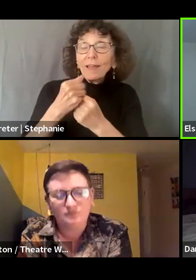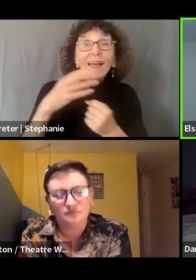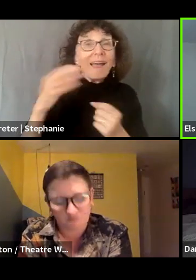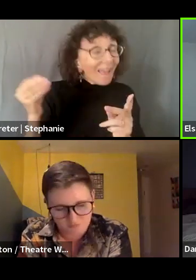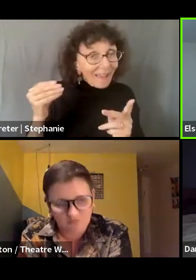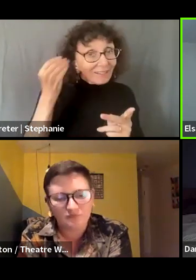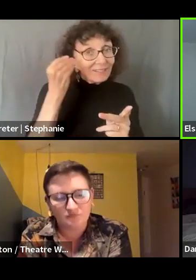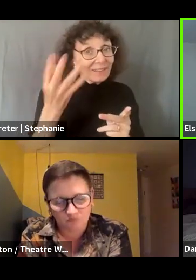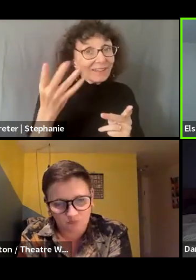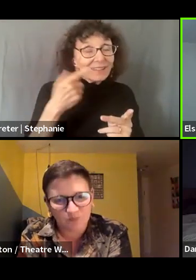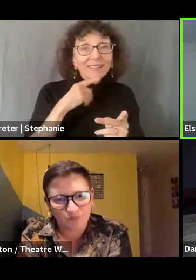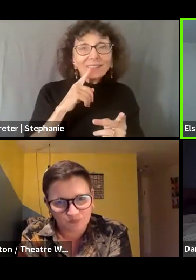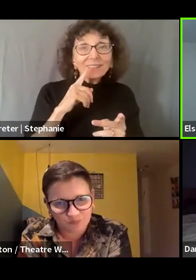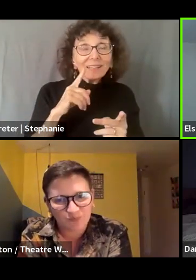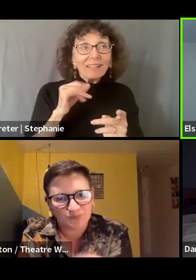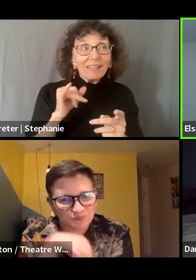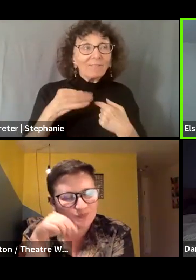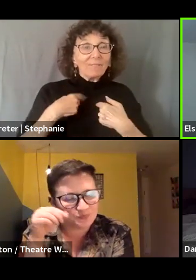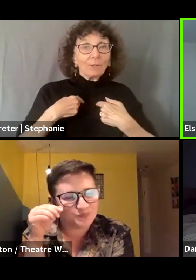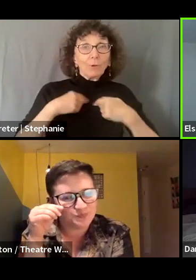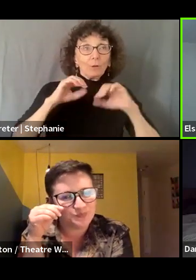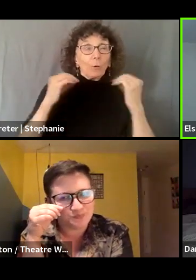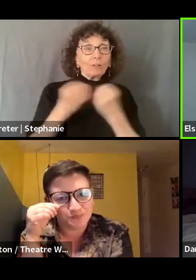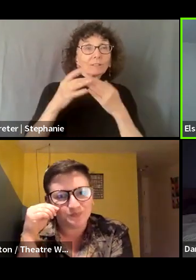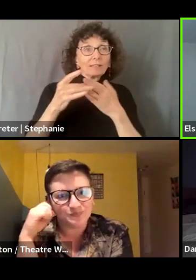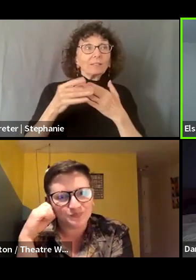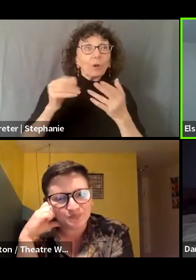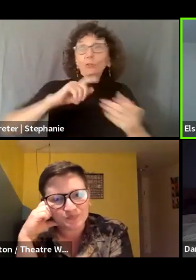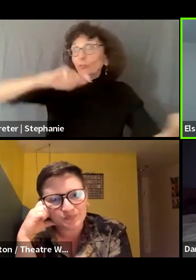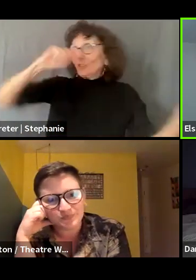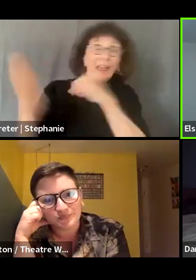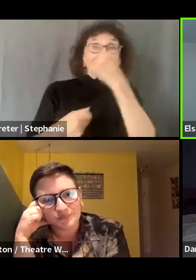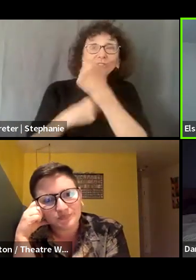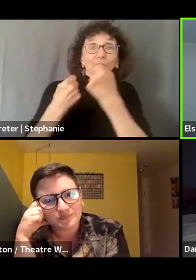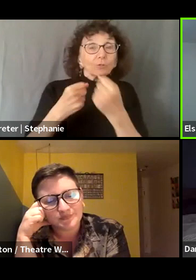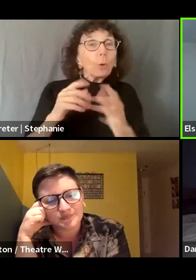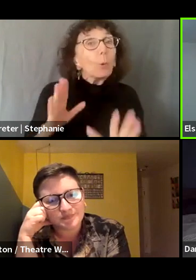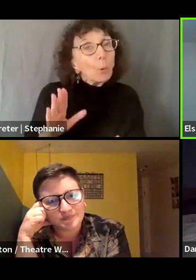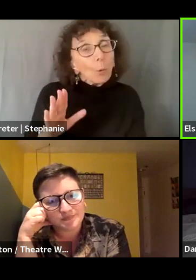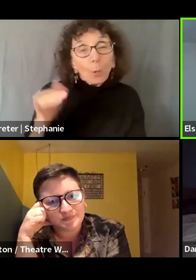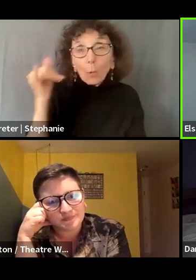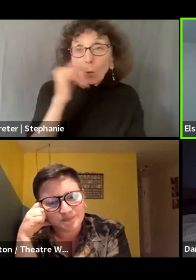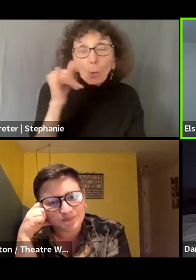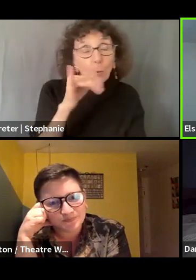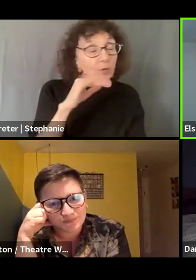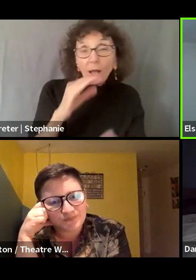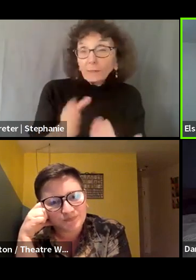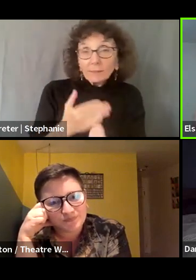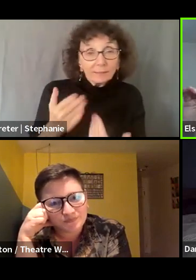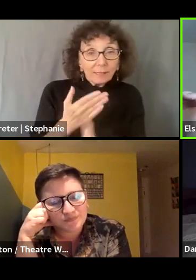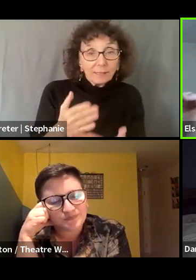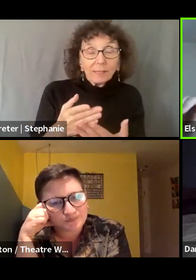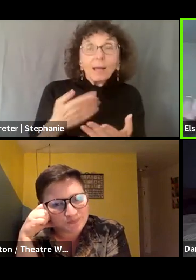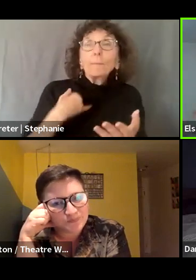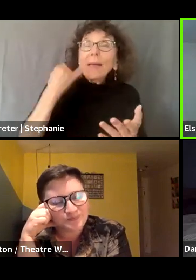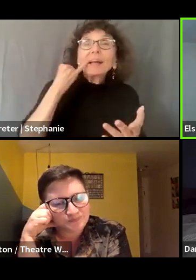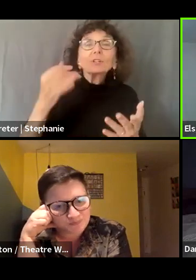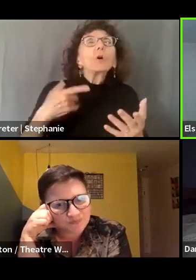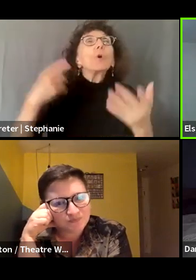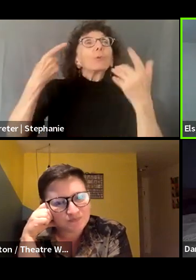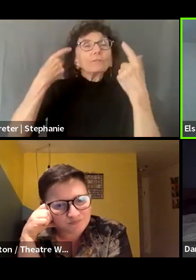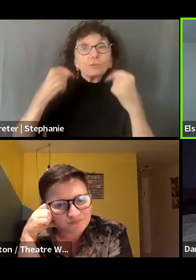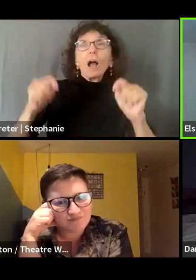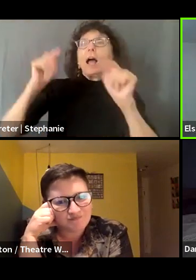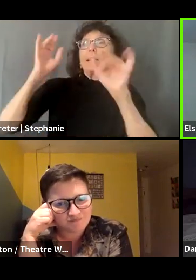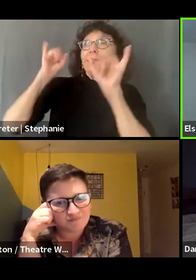as an organizational leader and say, you know what, we've been doing it X way for a while. We're going to do it Y way this time.